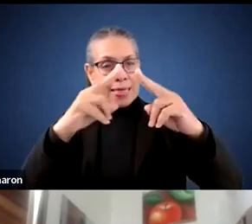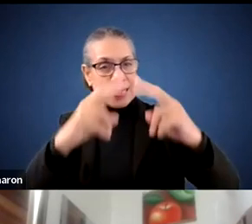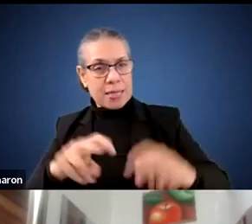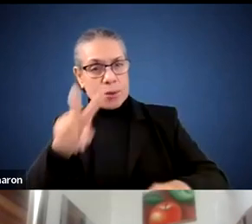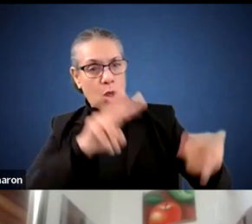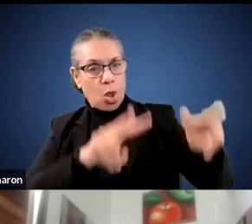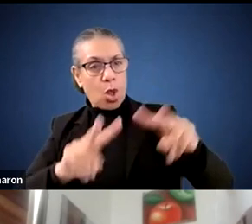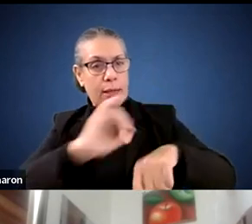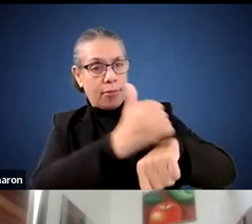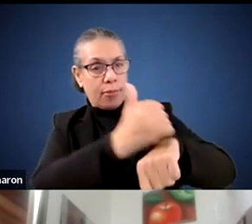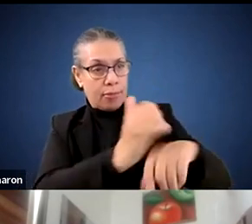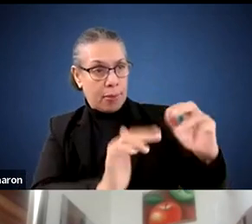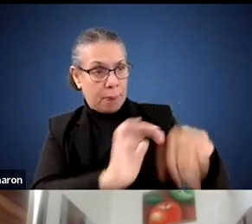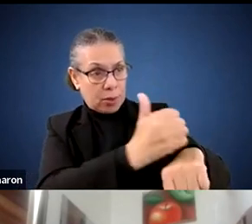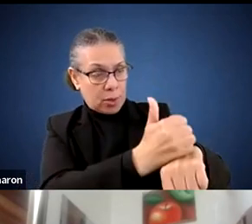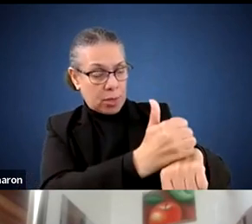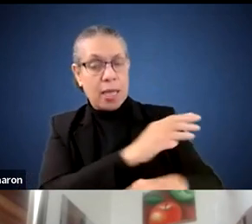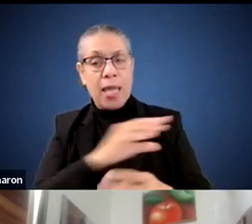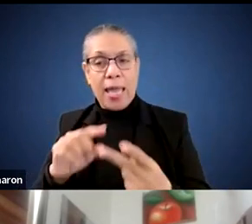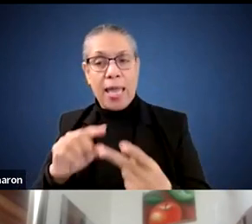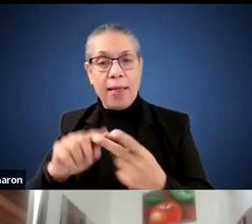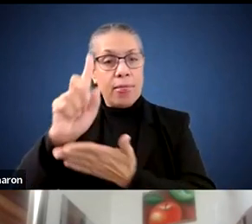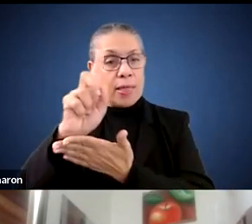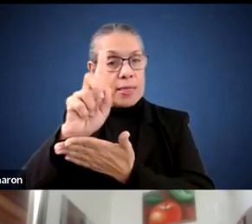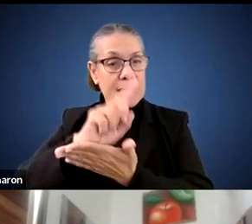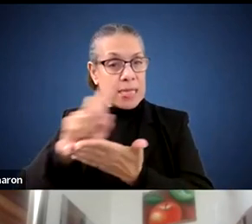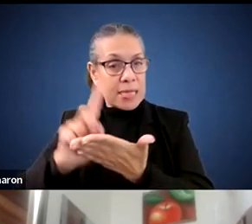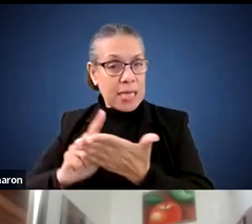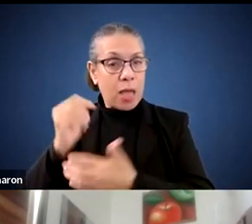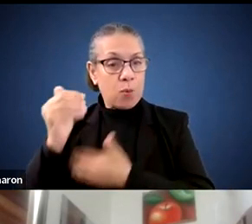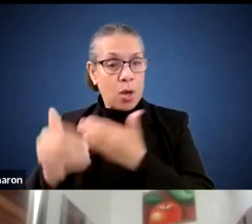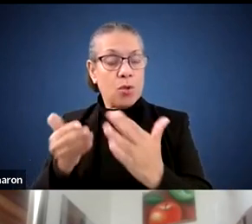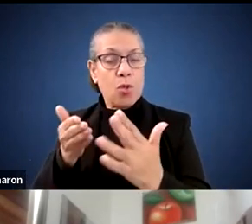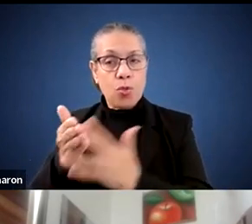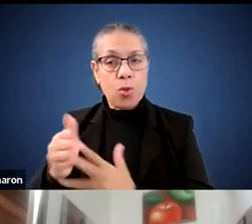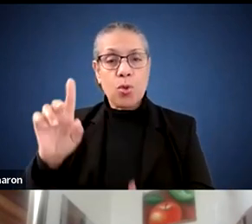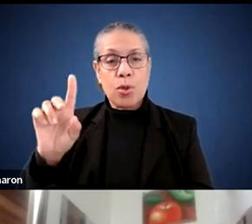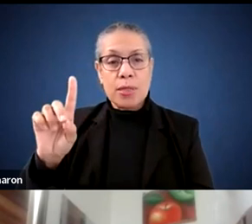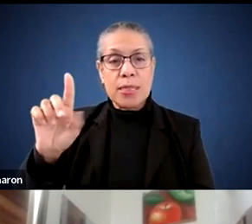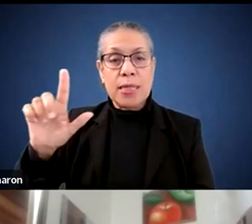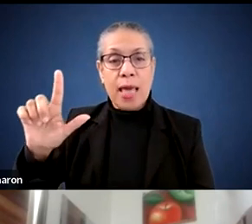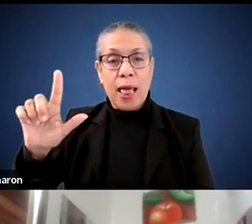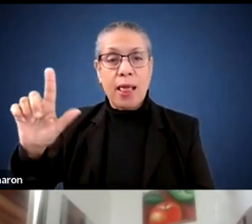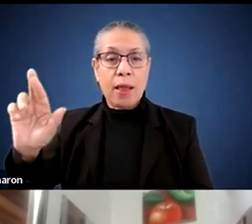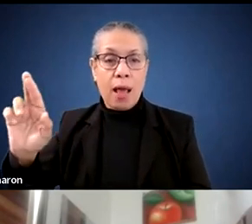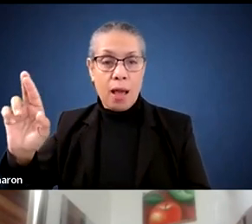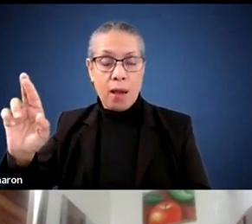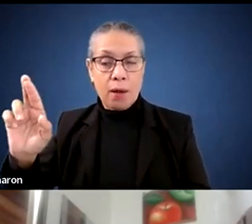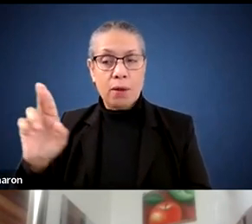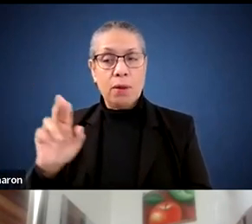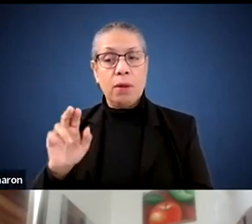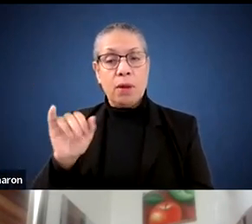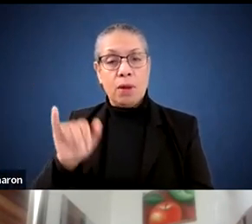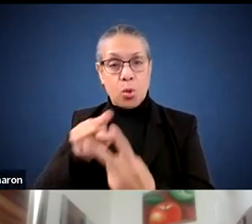and also, um, the design, uh, process through DLR. Um, I think those two